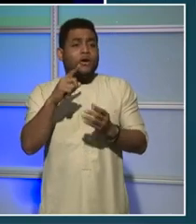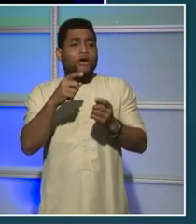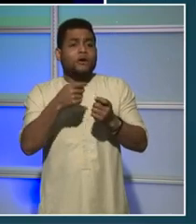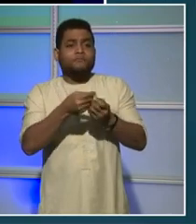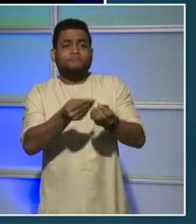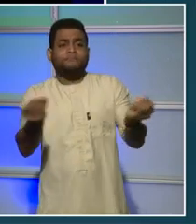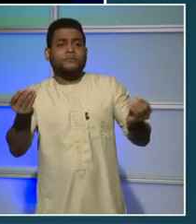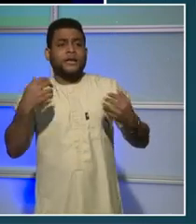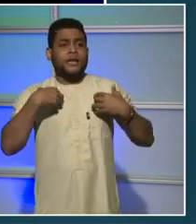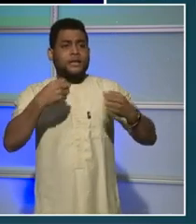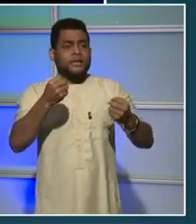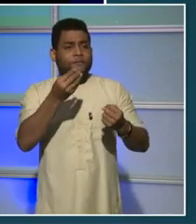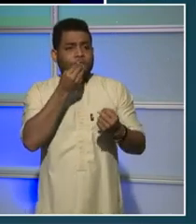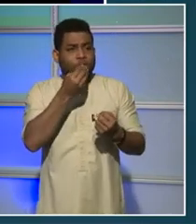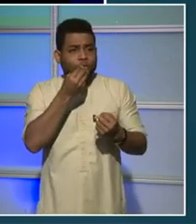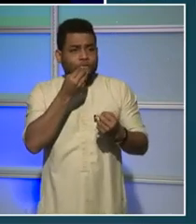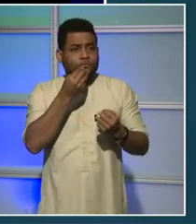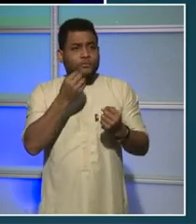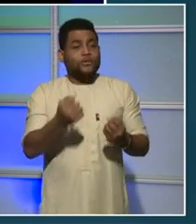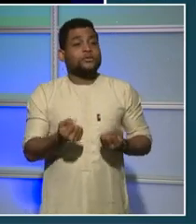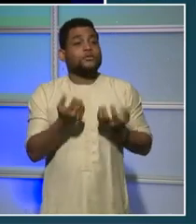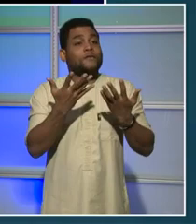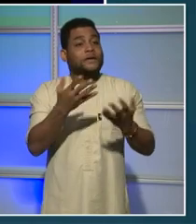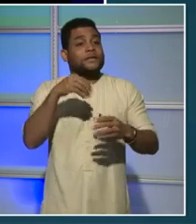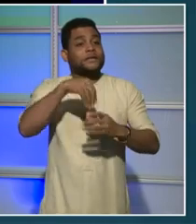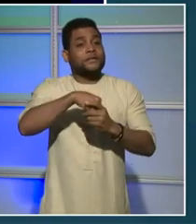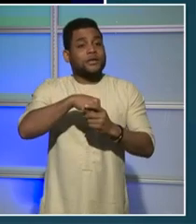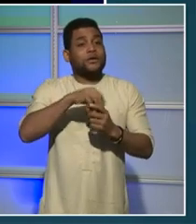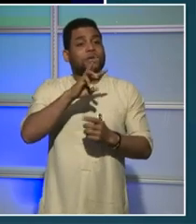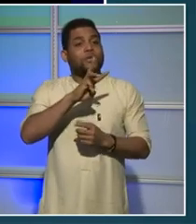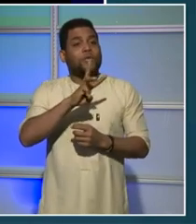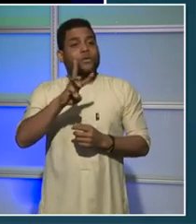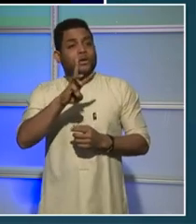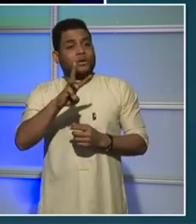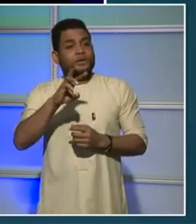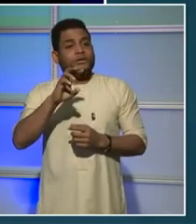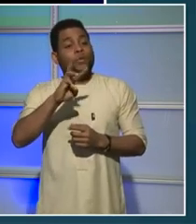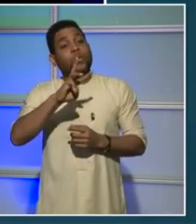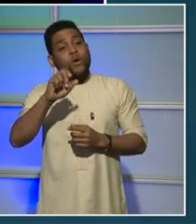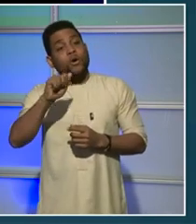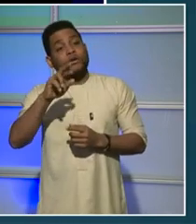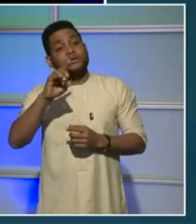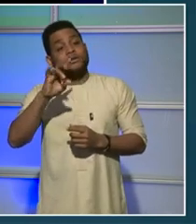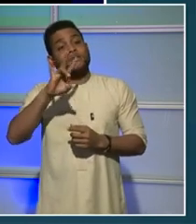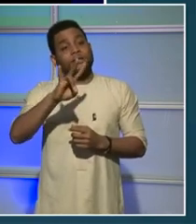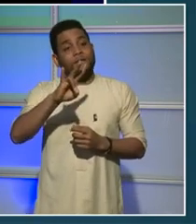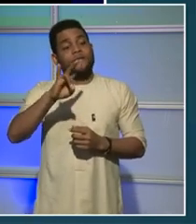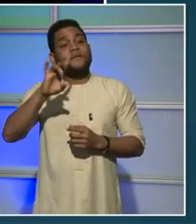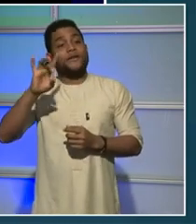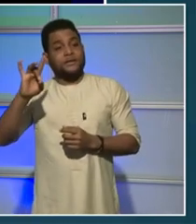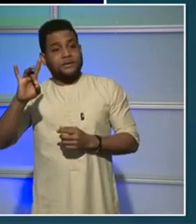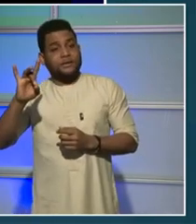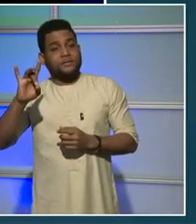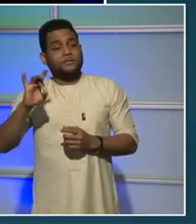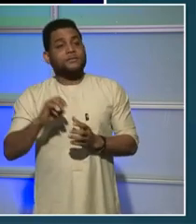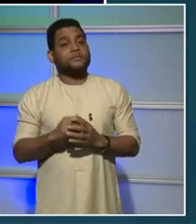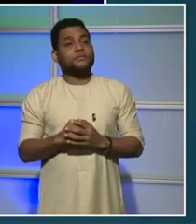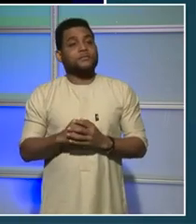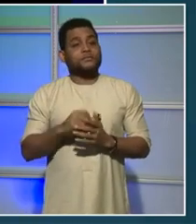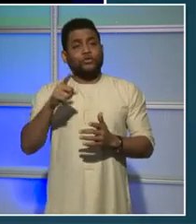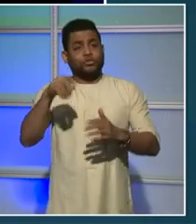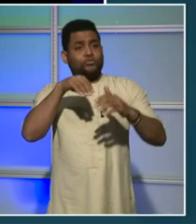frequently that you can go to parts of our city, and if you throw a rock, you'll hit, you know, five different grocery stores.